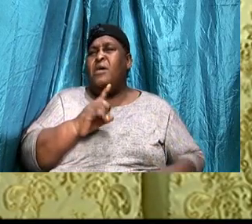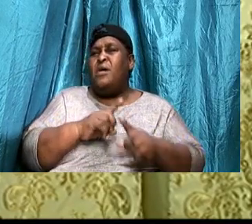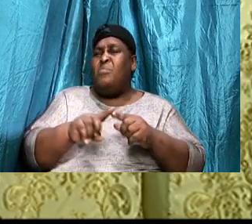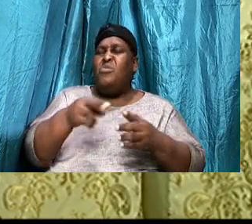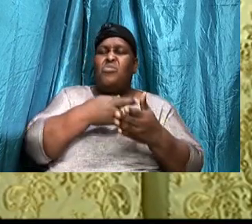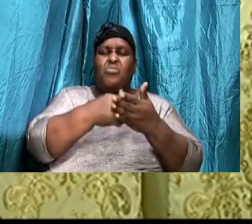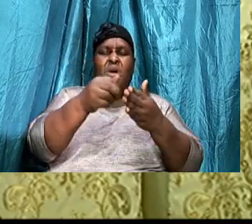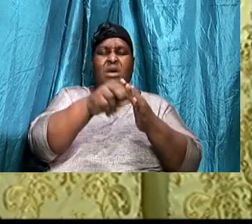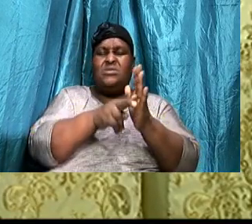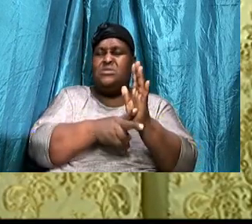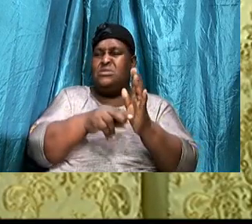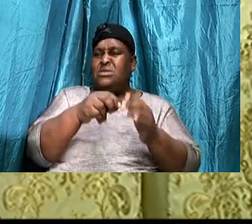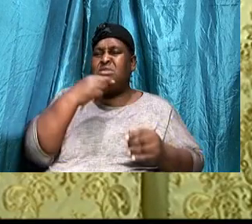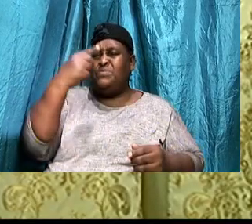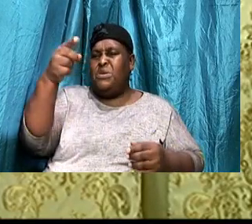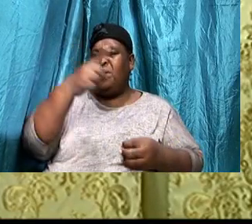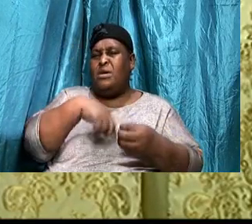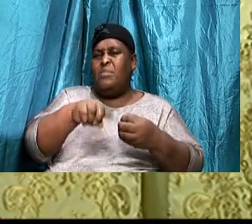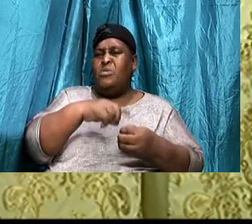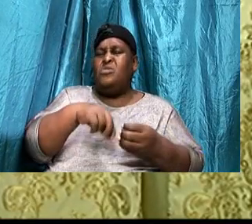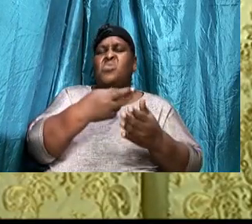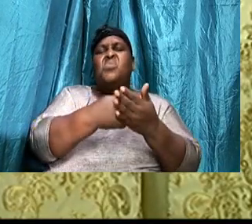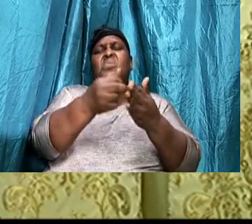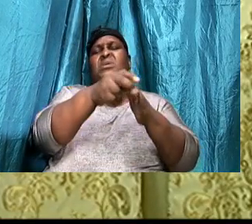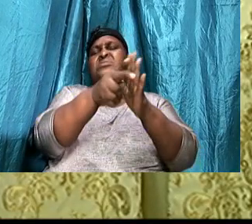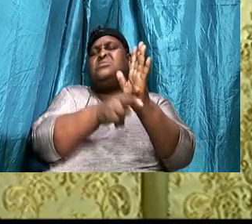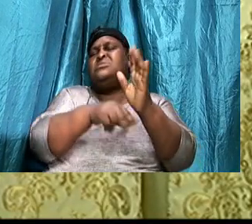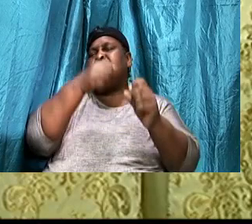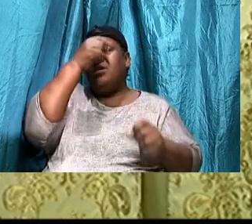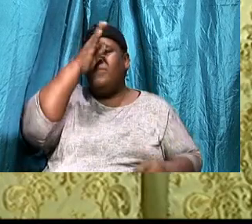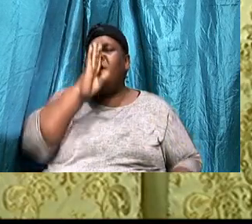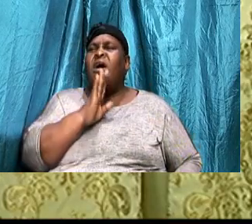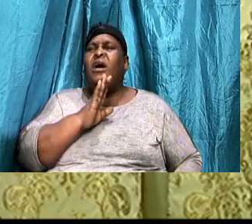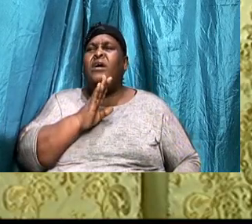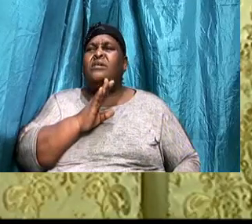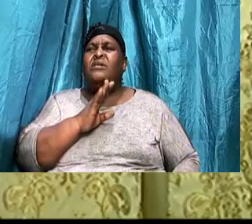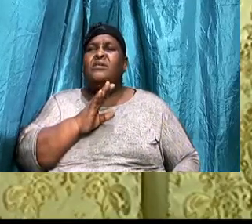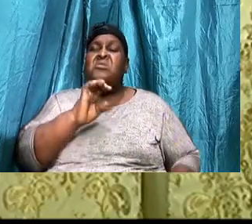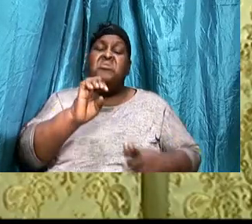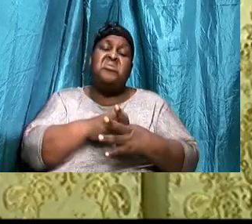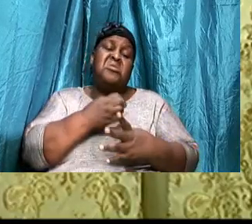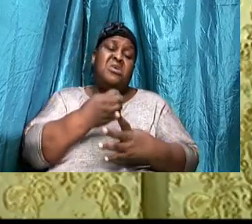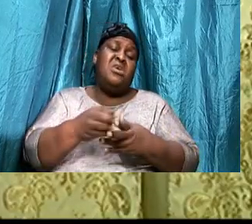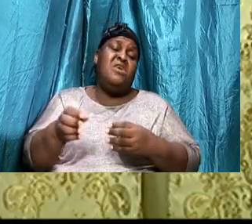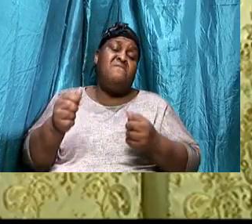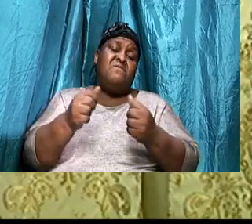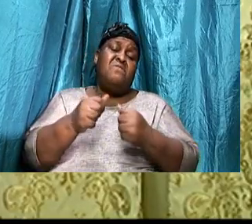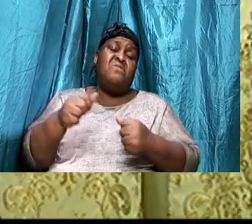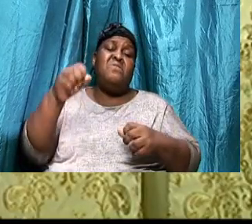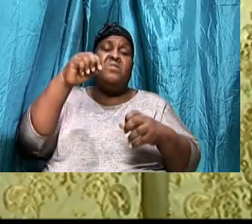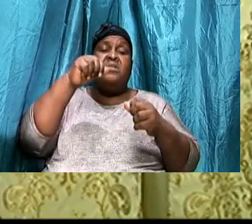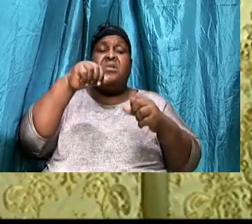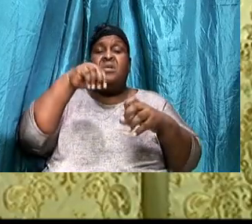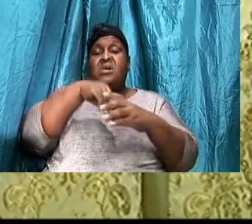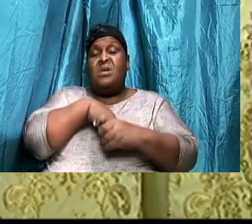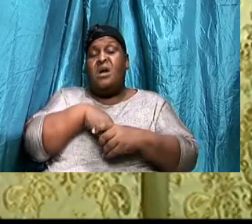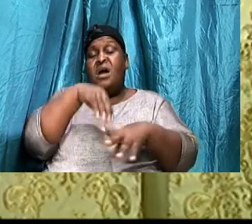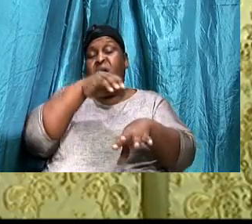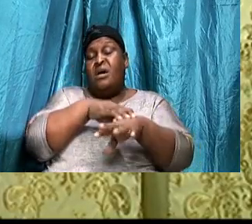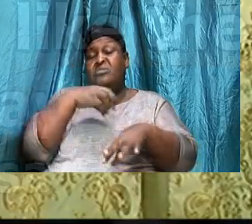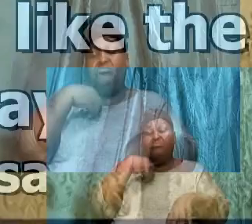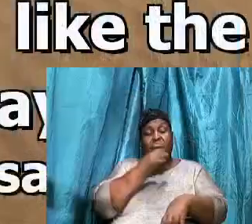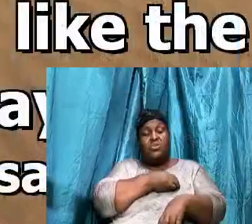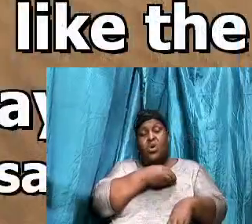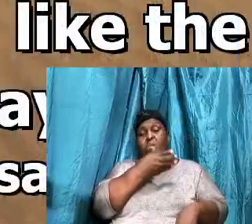Of Christ, And just to show us, That even when we are, At our best, The Bible says in Isaiah 64, Verses